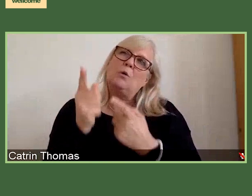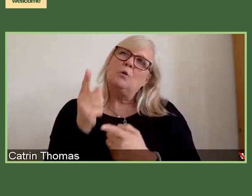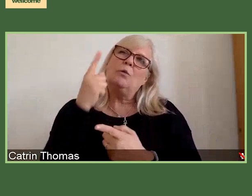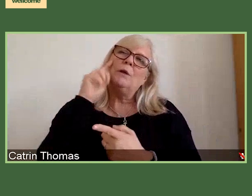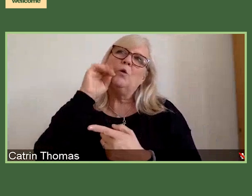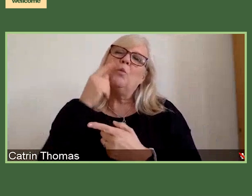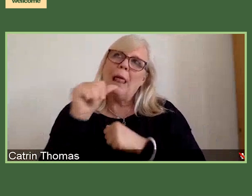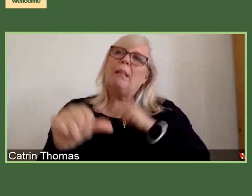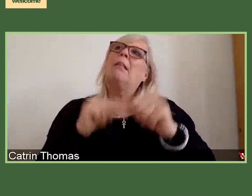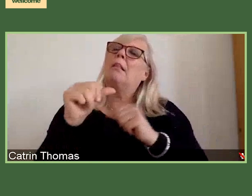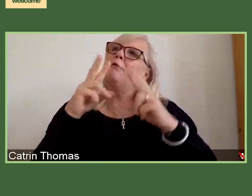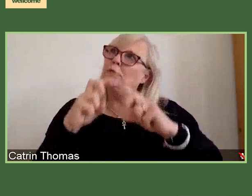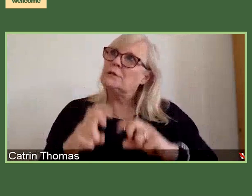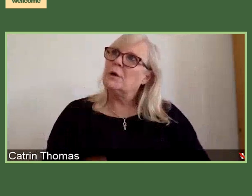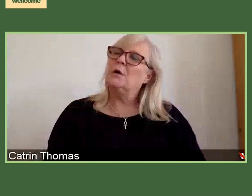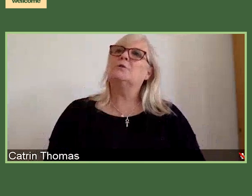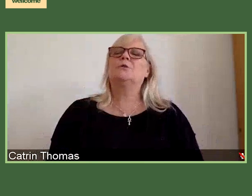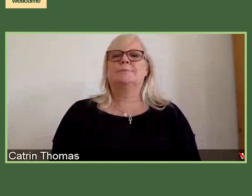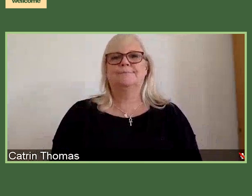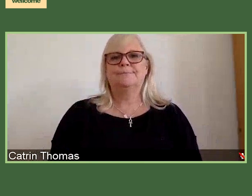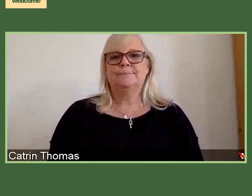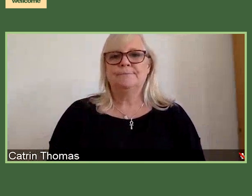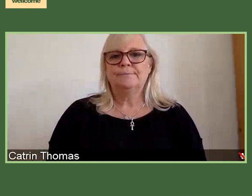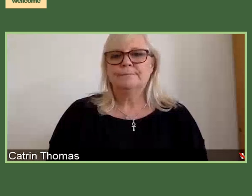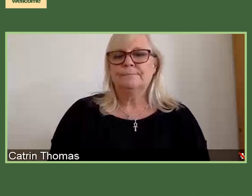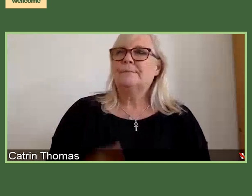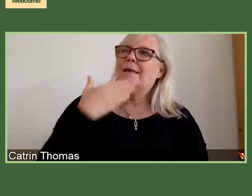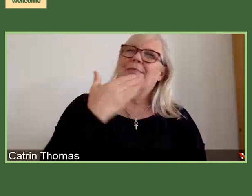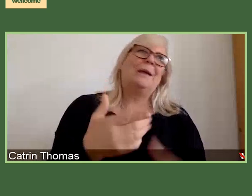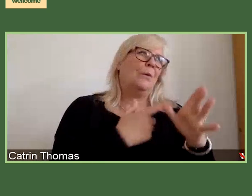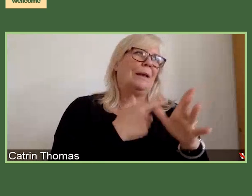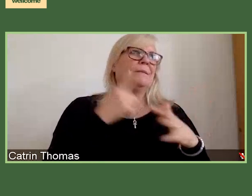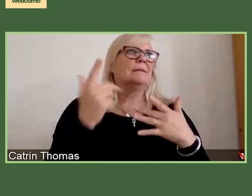That's really helpful. Thanks, Alison. Can we move on to the next slide?